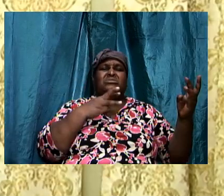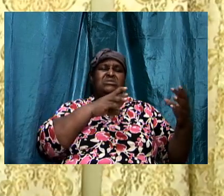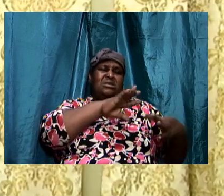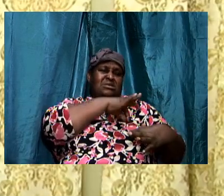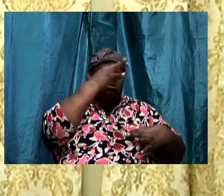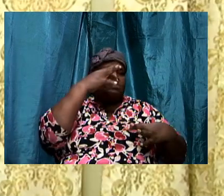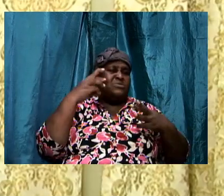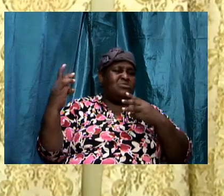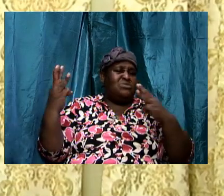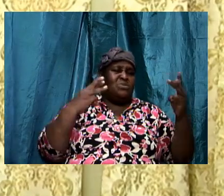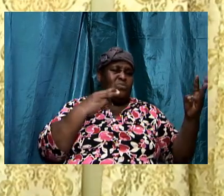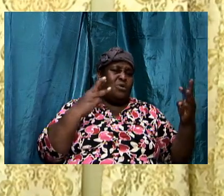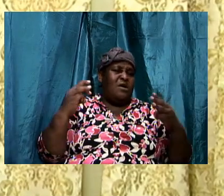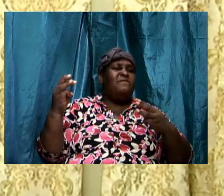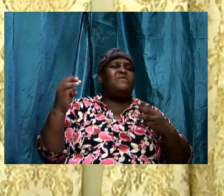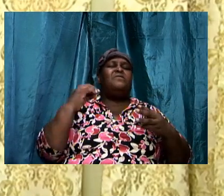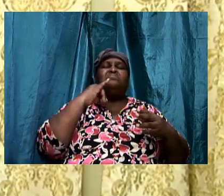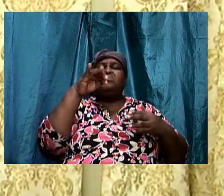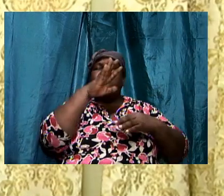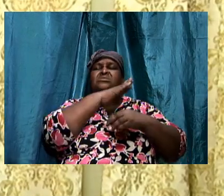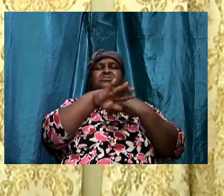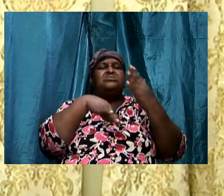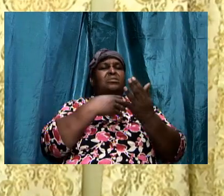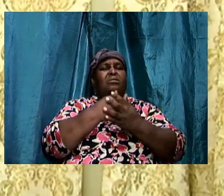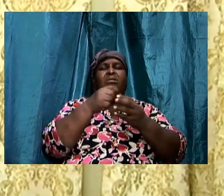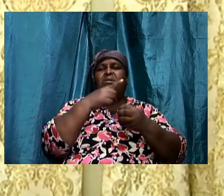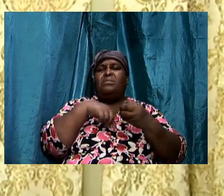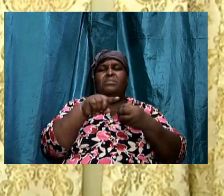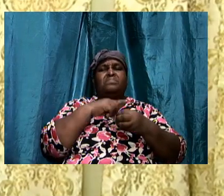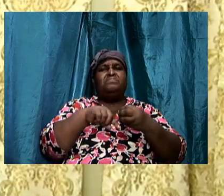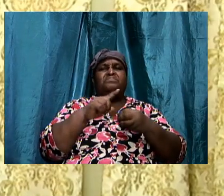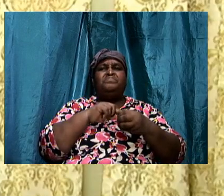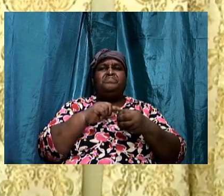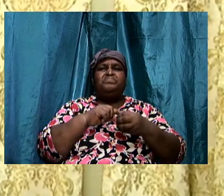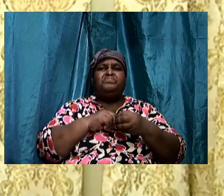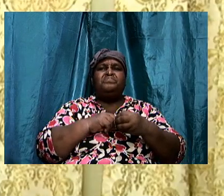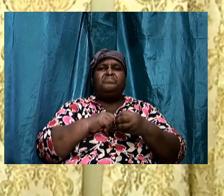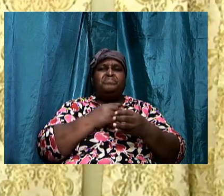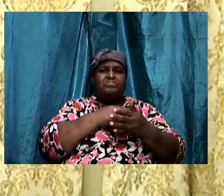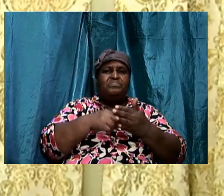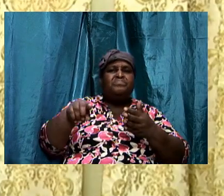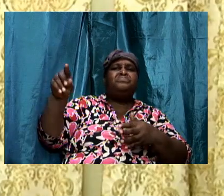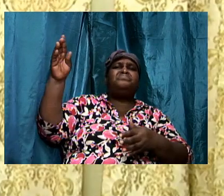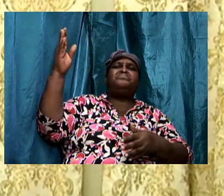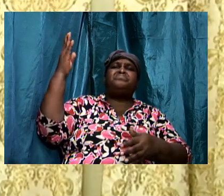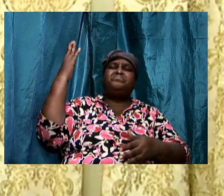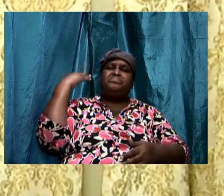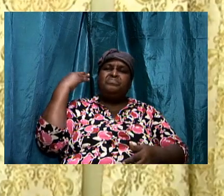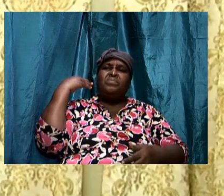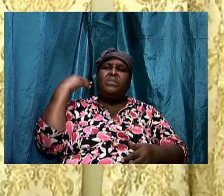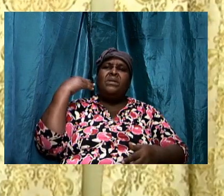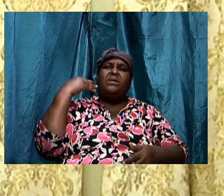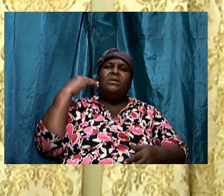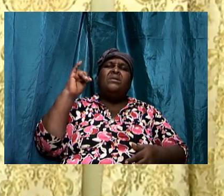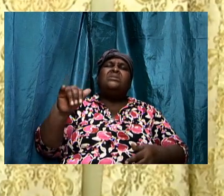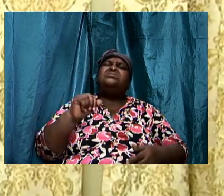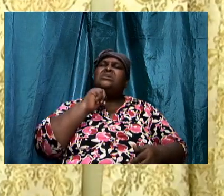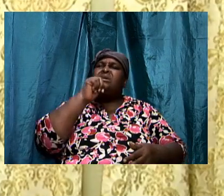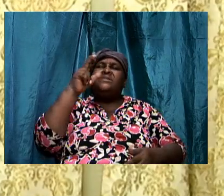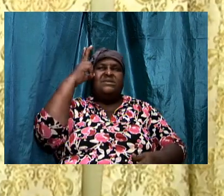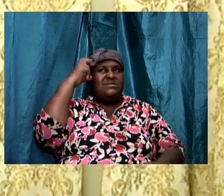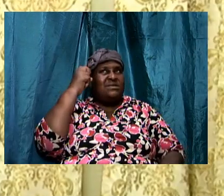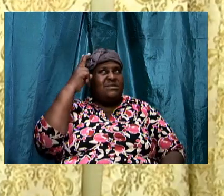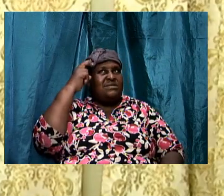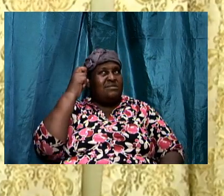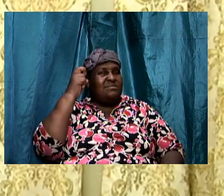looked at some things. And we started to get a sense. That it is not that Satan is going to back you up